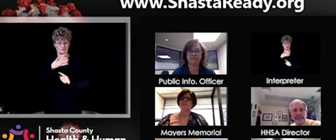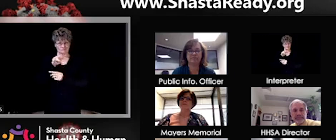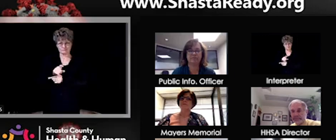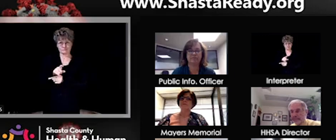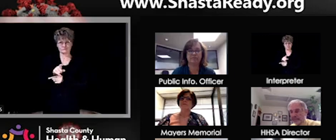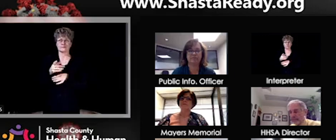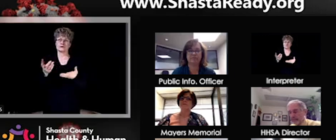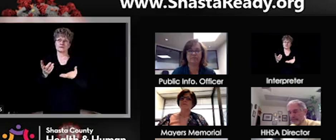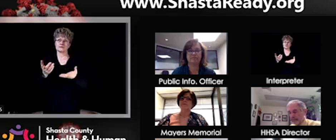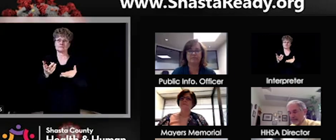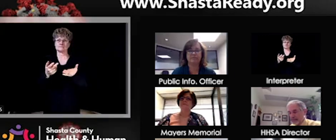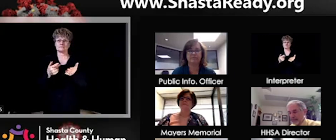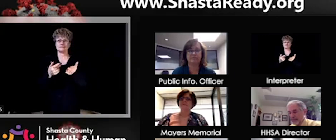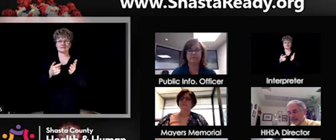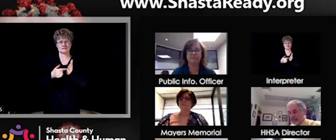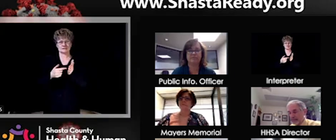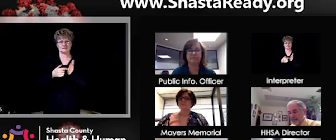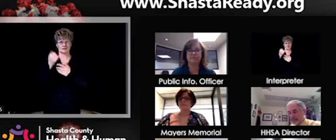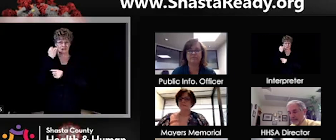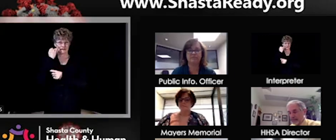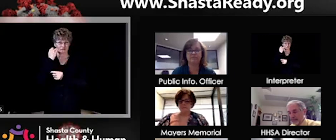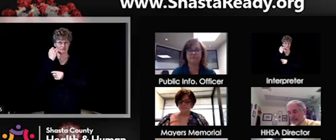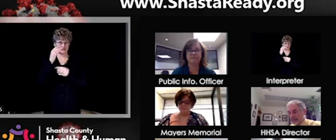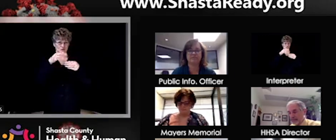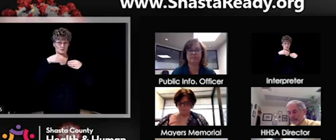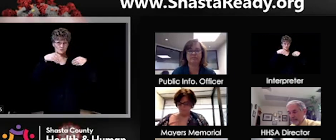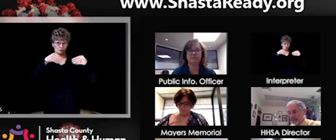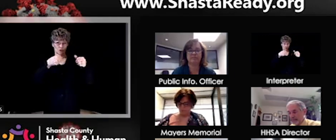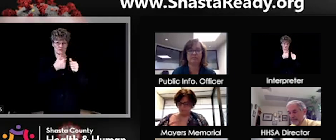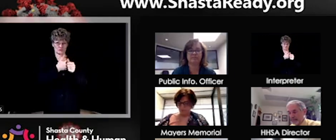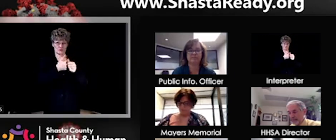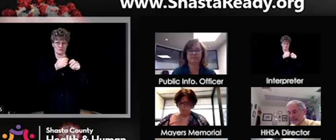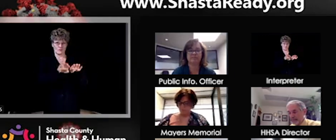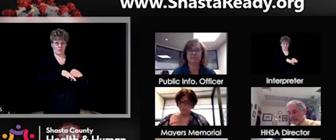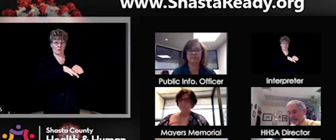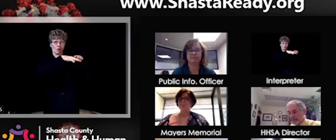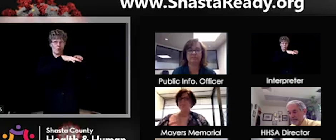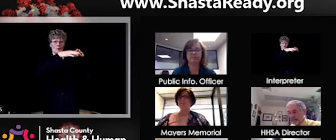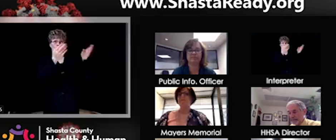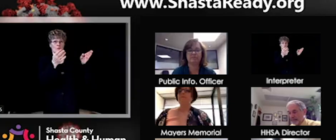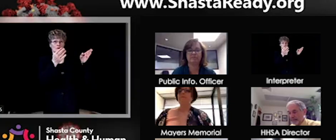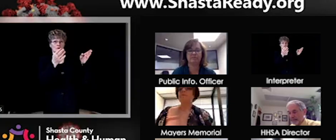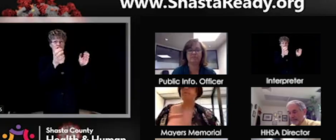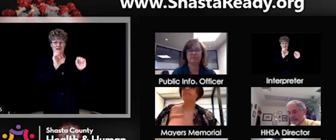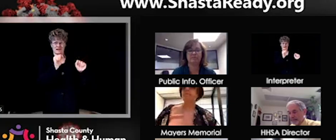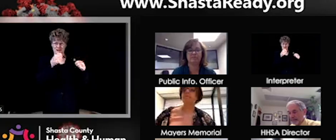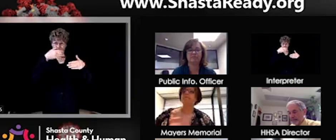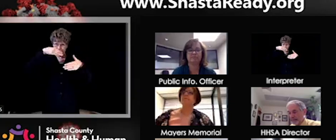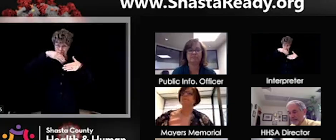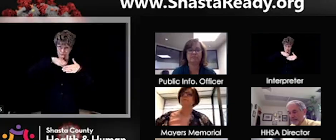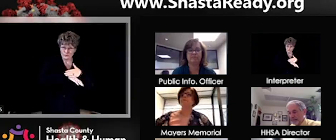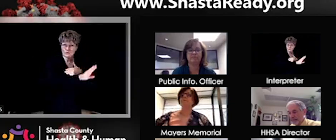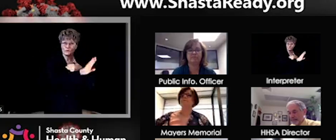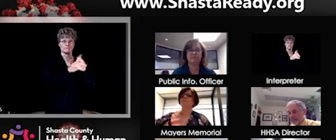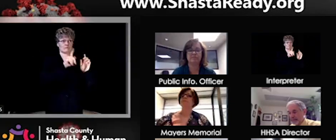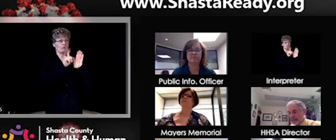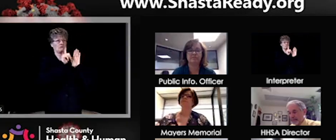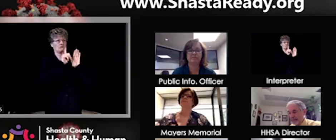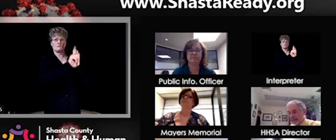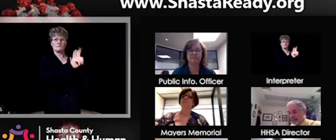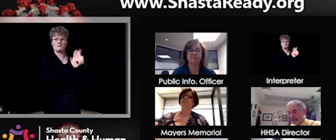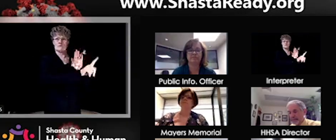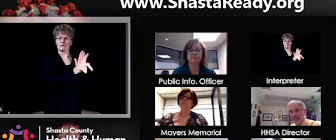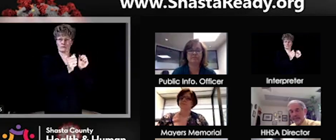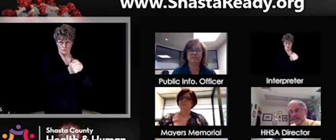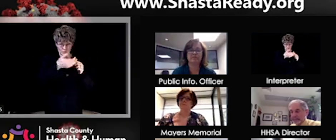Can I just walk in now with a cloth mask? It's not just curbside now. I can go in. And how about the Mount Shasta Mall? Do we know yet their